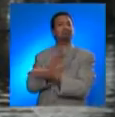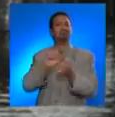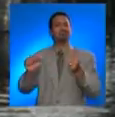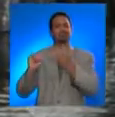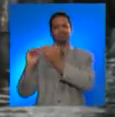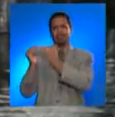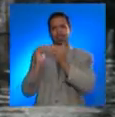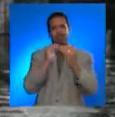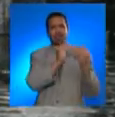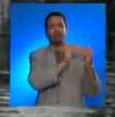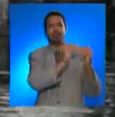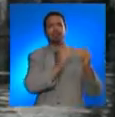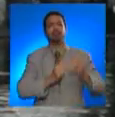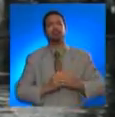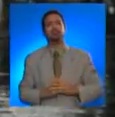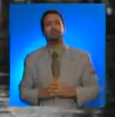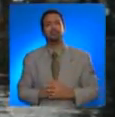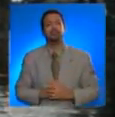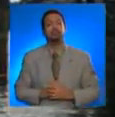bay.